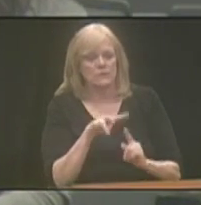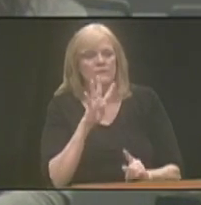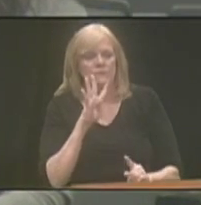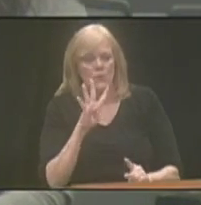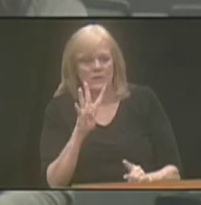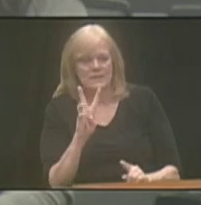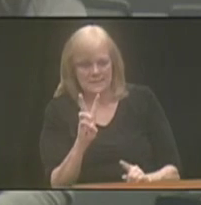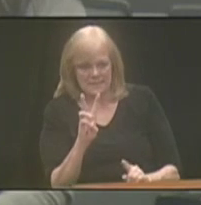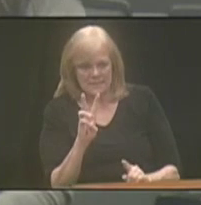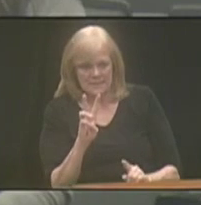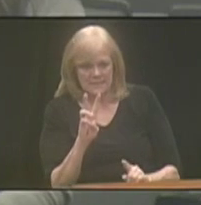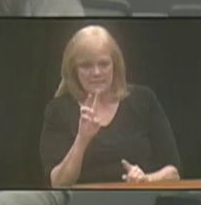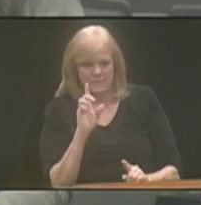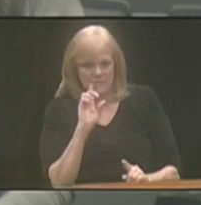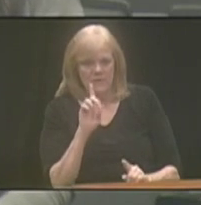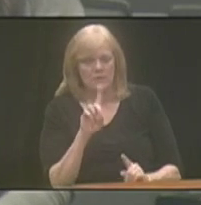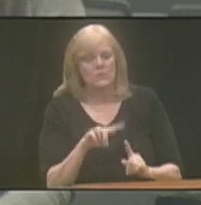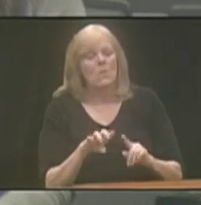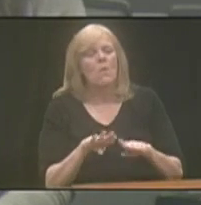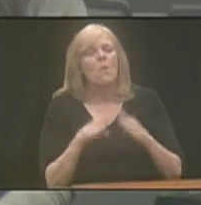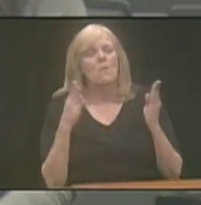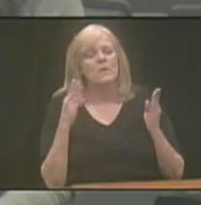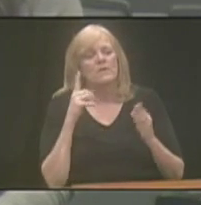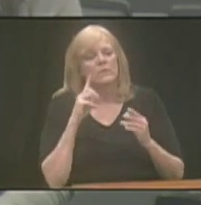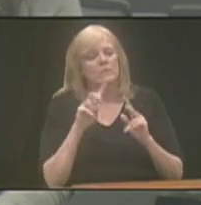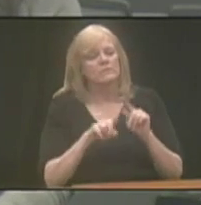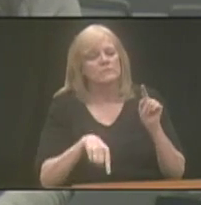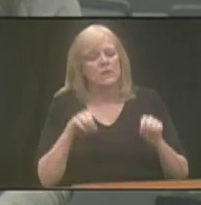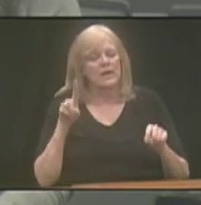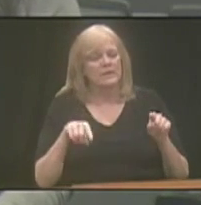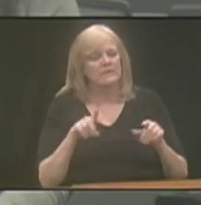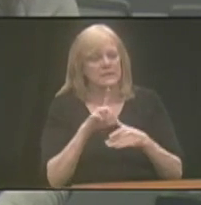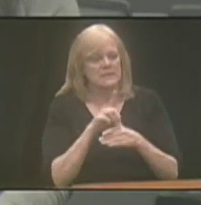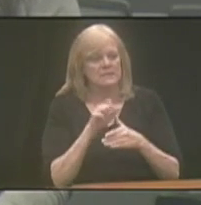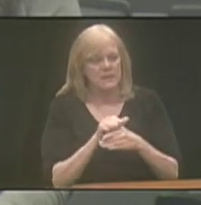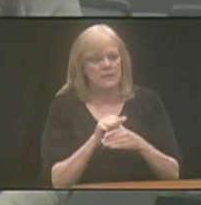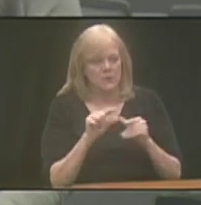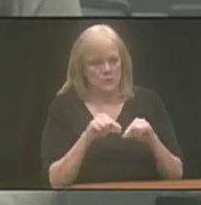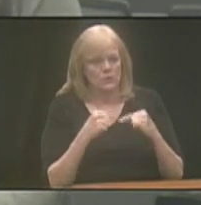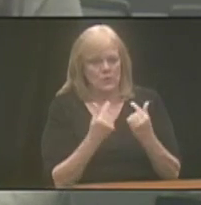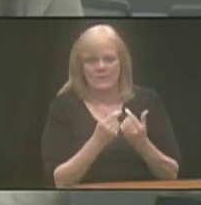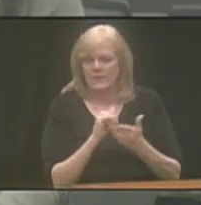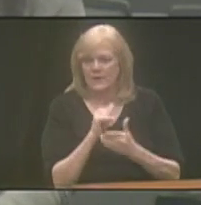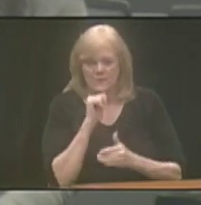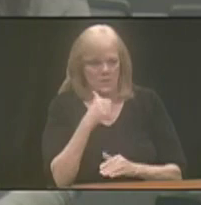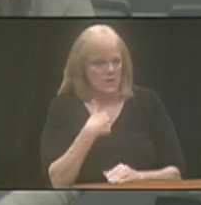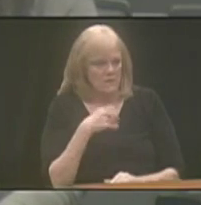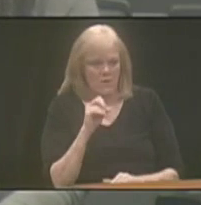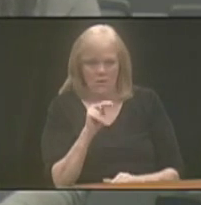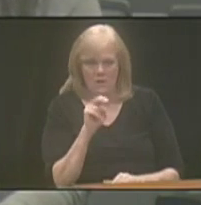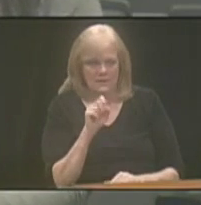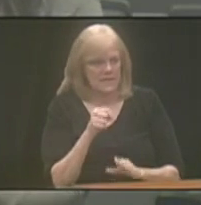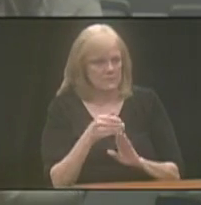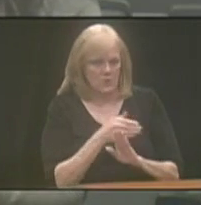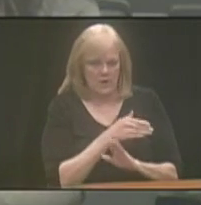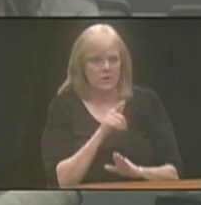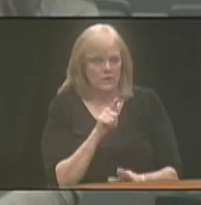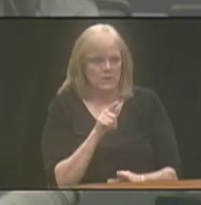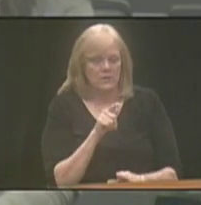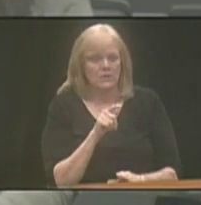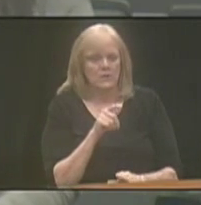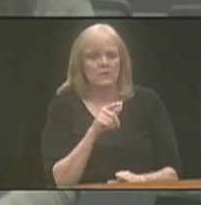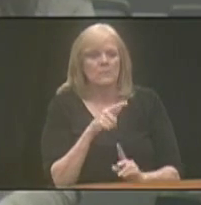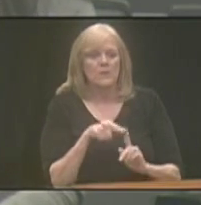46, really to open it up for a variety of different disability groups that don't have an onset prior to 26. Right.